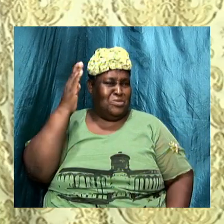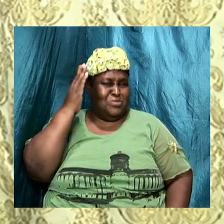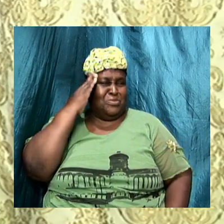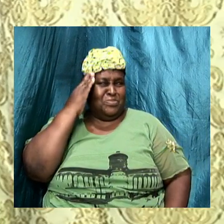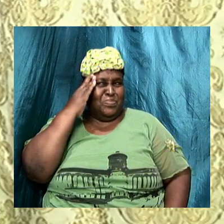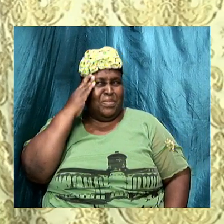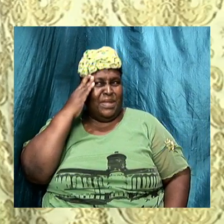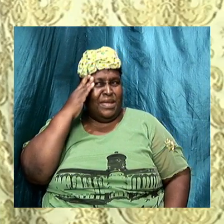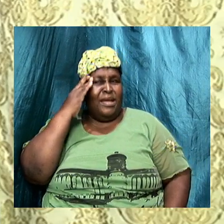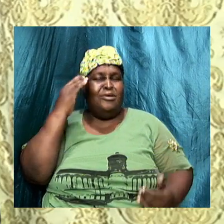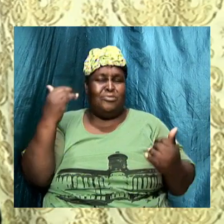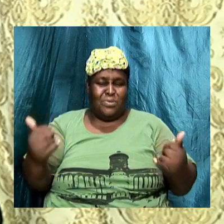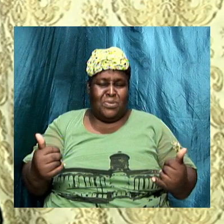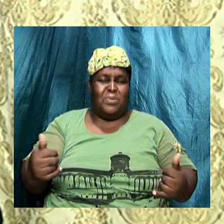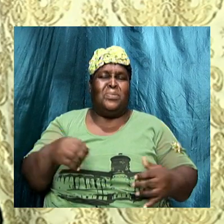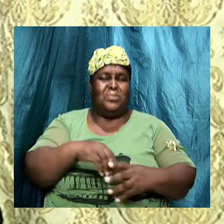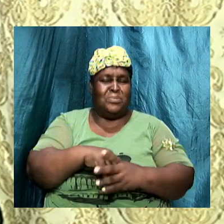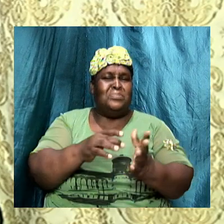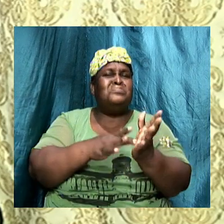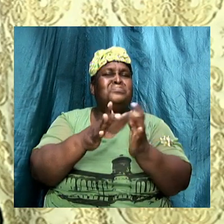now in Matthew 28